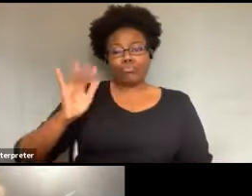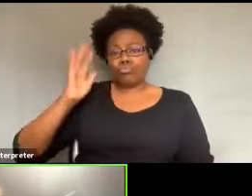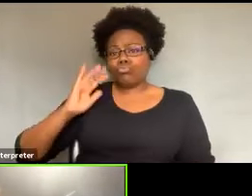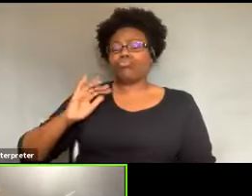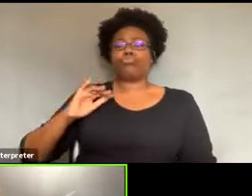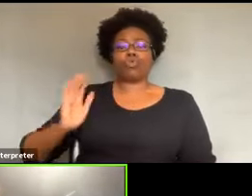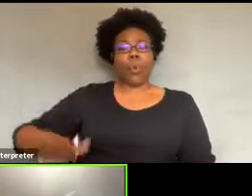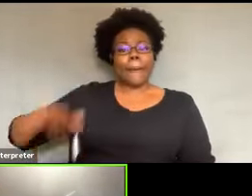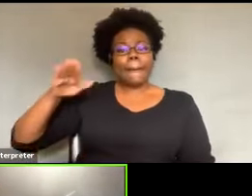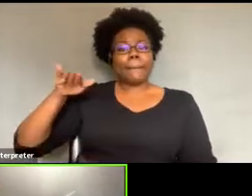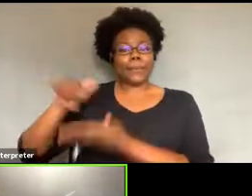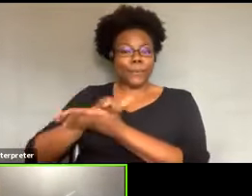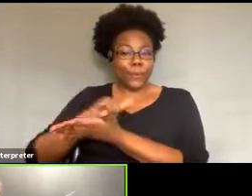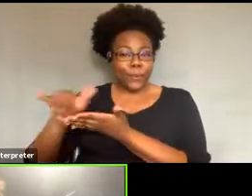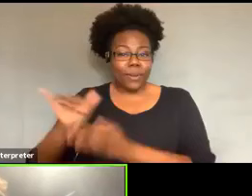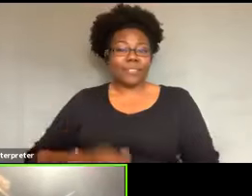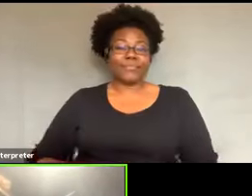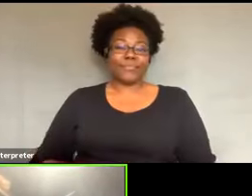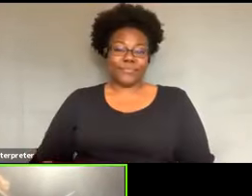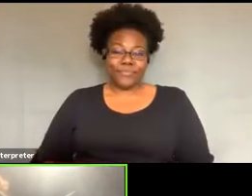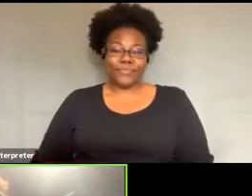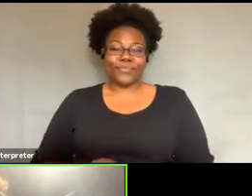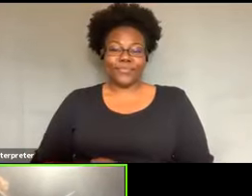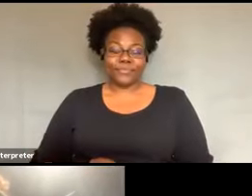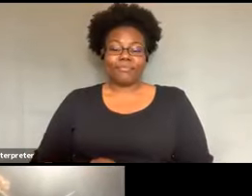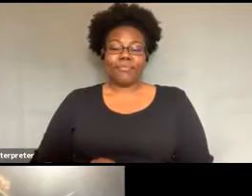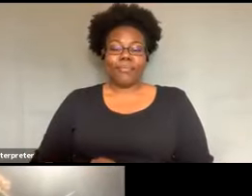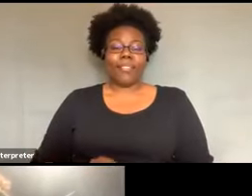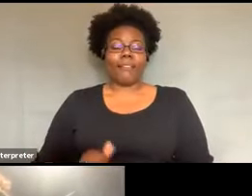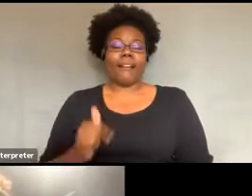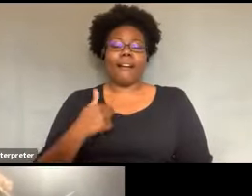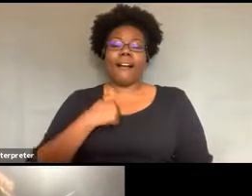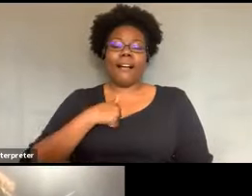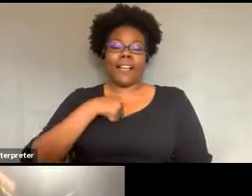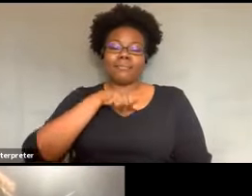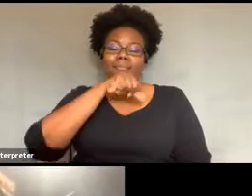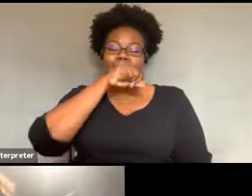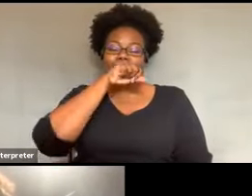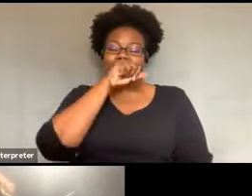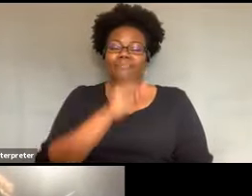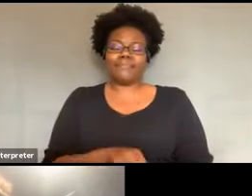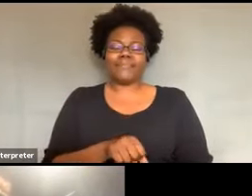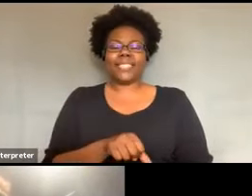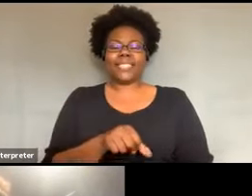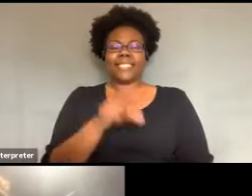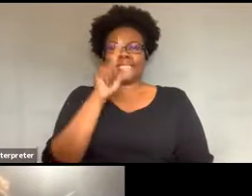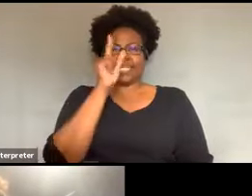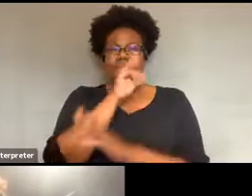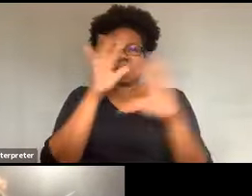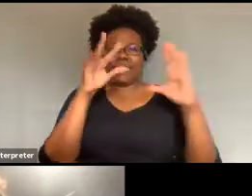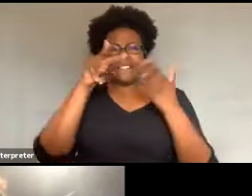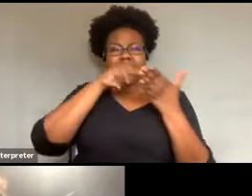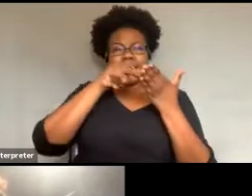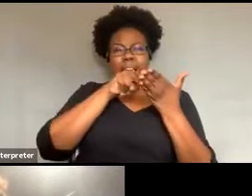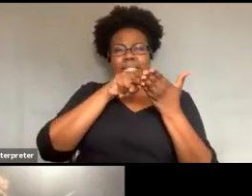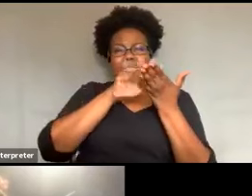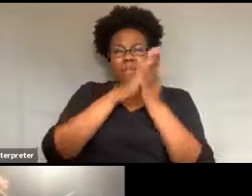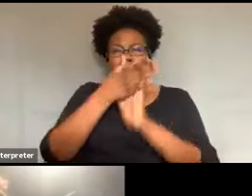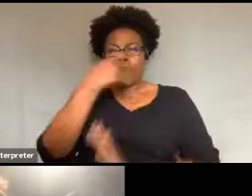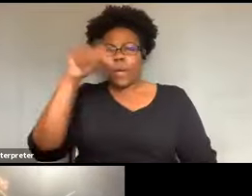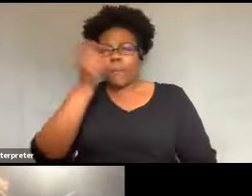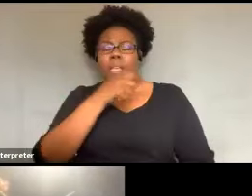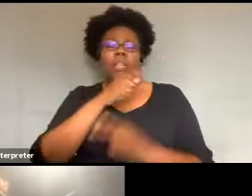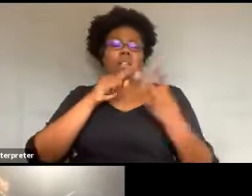Um, yeah. And I love the idea as dance as a weapon, as a storytelling technique.